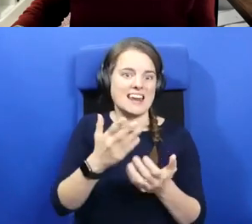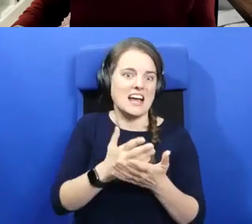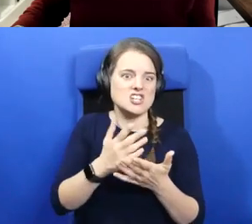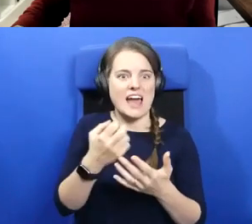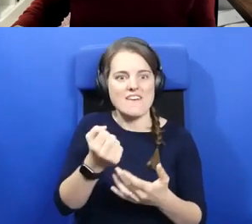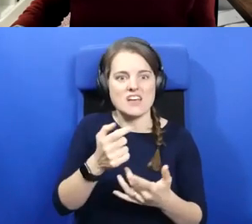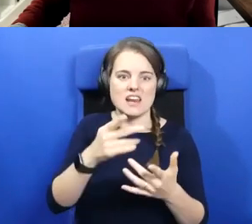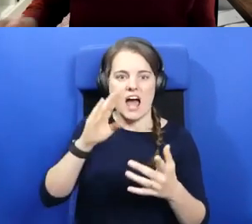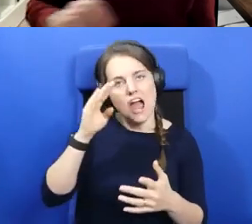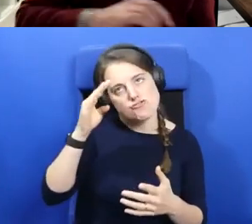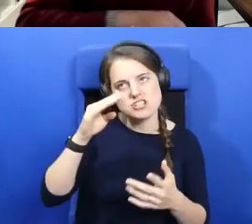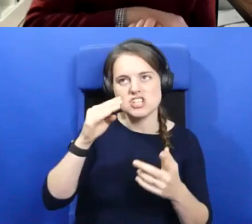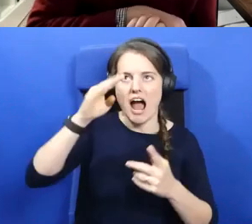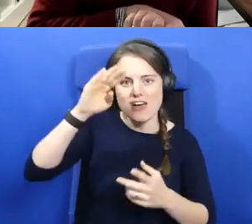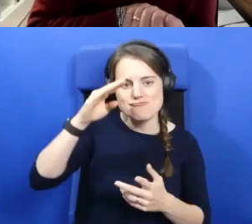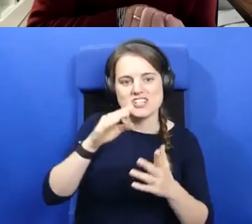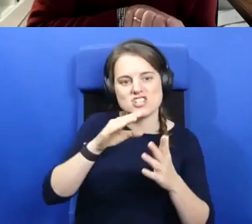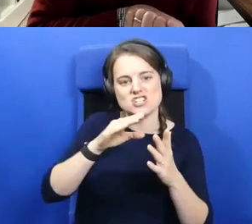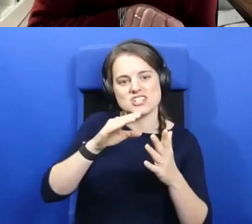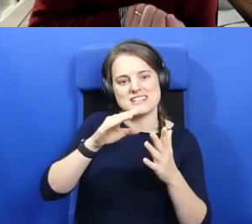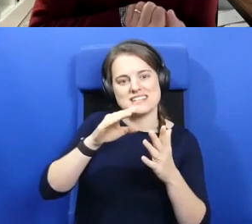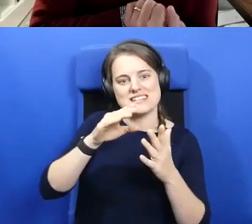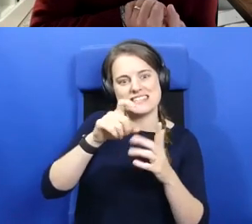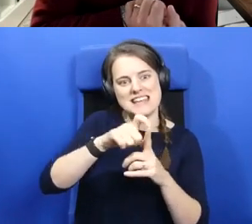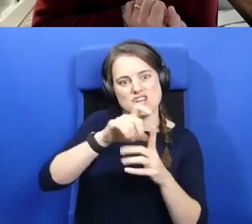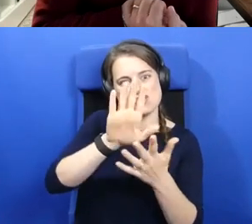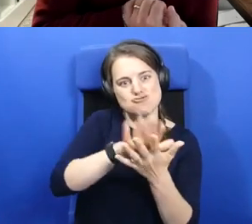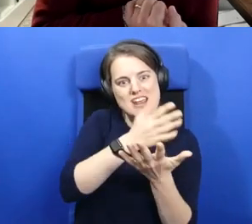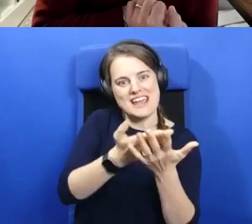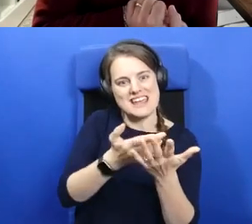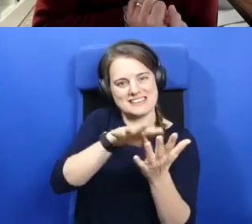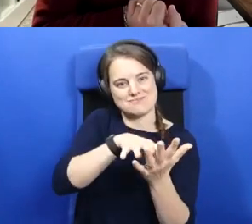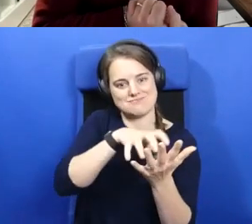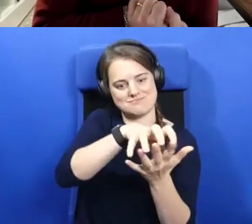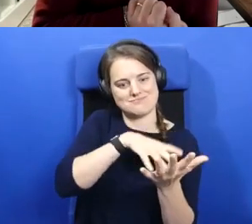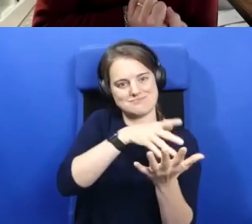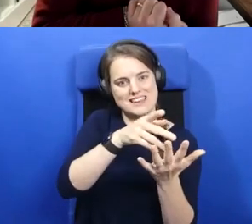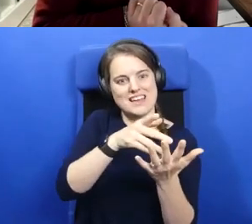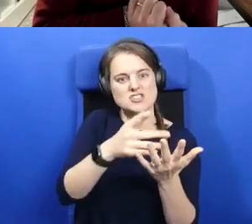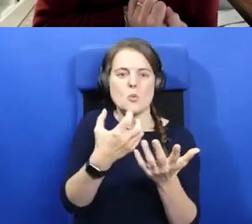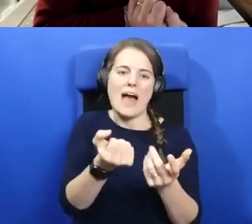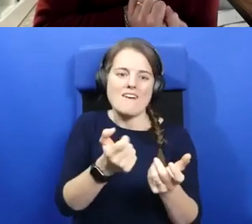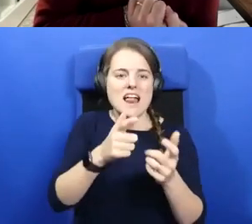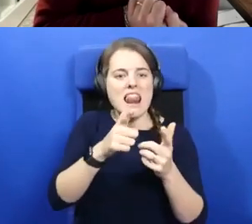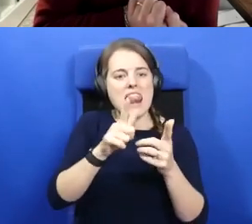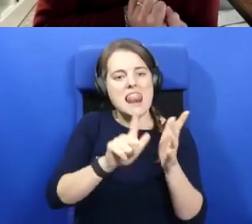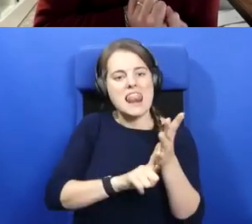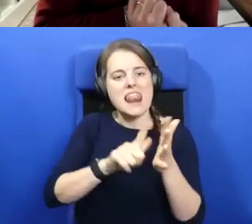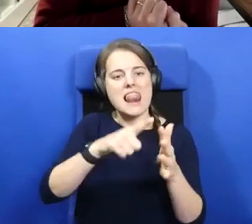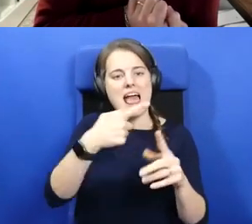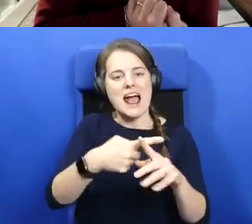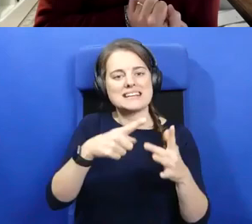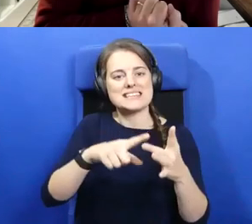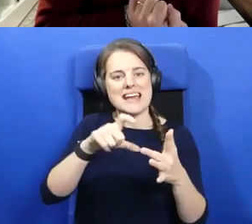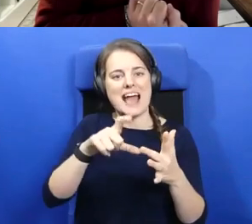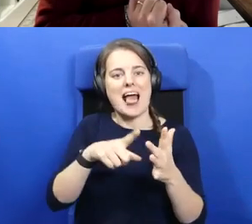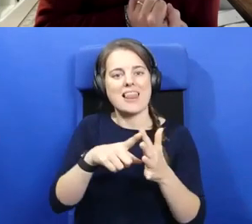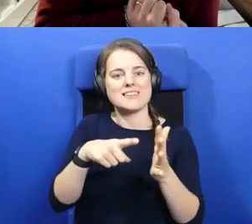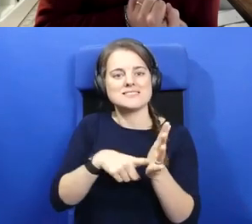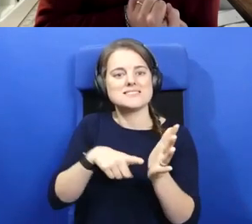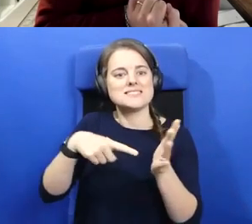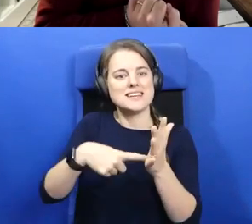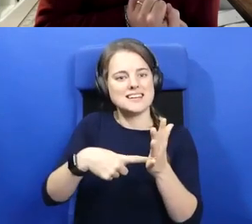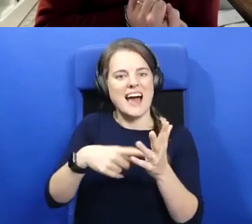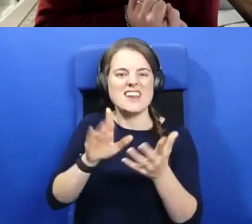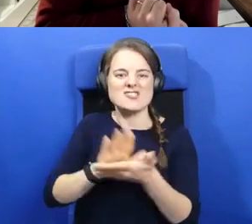uh, dictionary, and that we have those, you know, that we're, dealing with, you know, Lexi-Celt and, you know, the, the, the transfer from